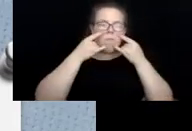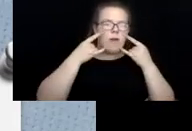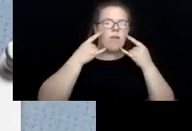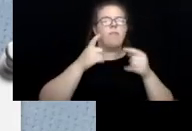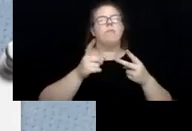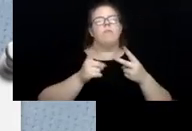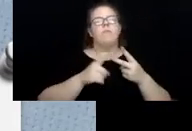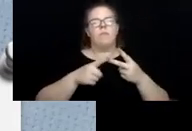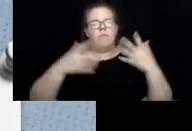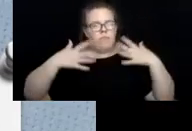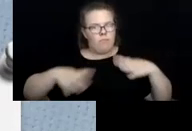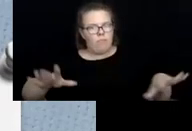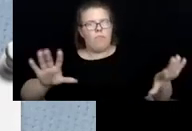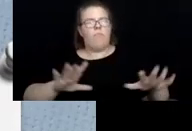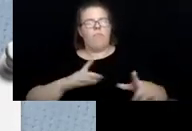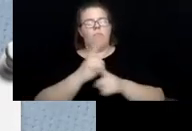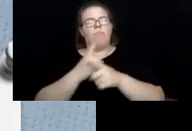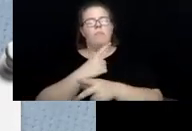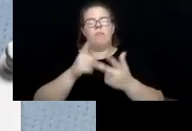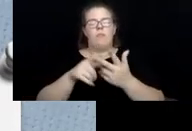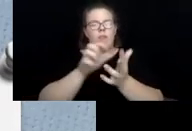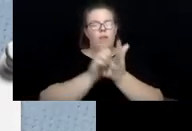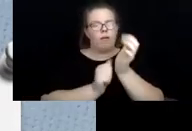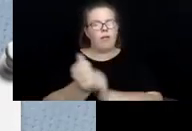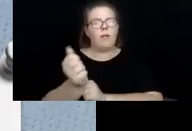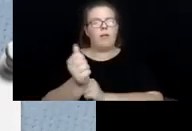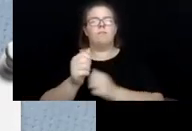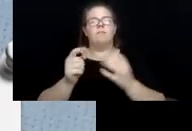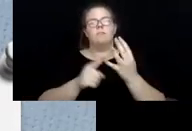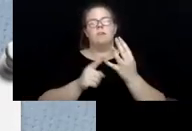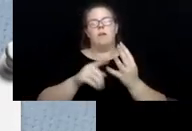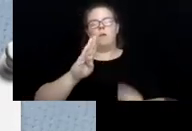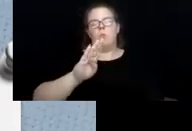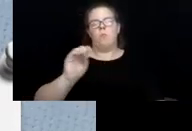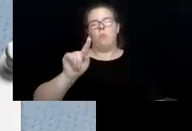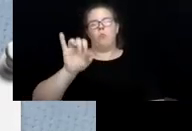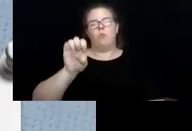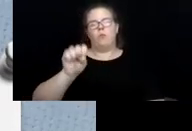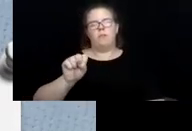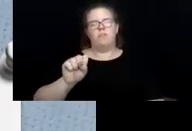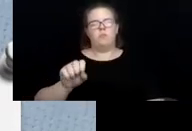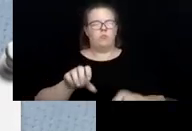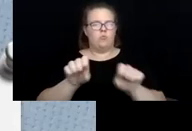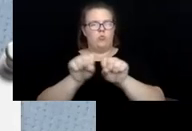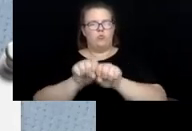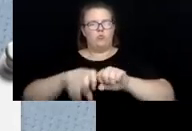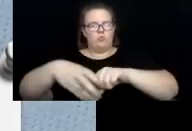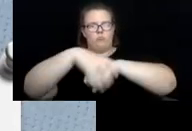they'll have gowns, they'll have gloves, and they'll have booties. Next slide please.